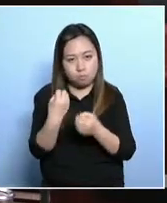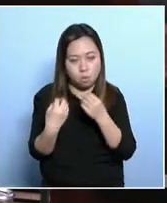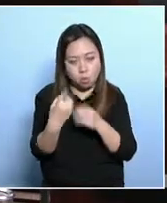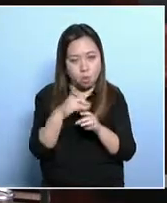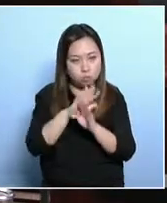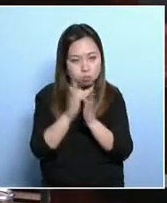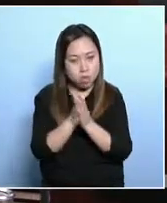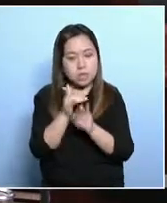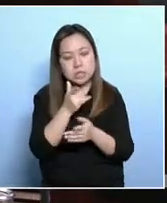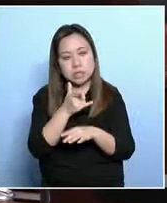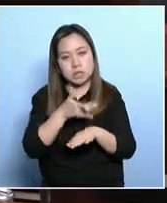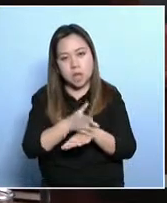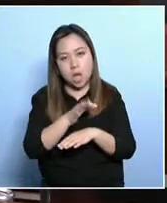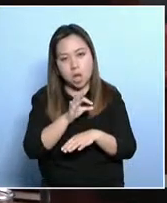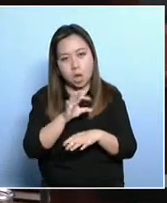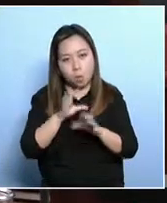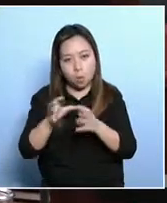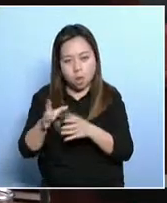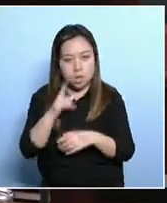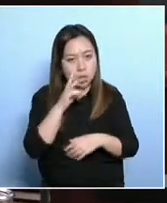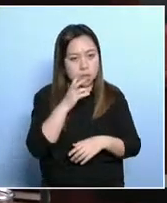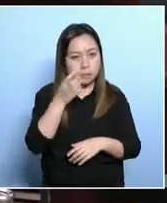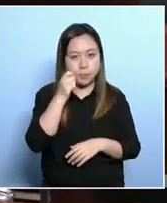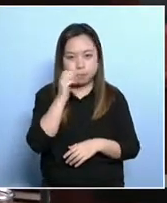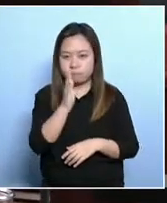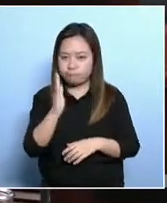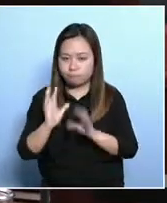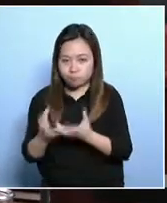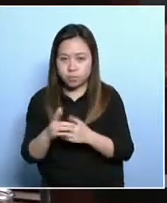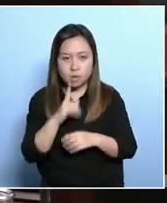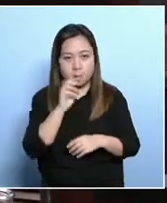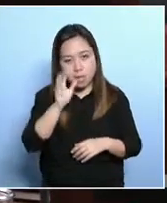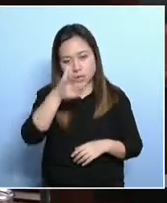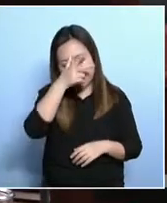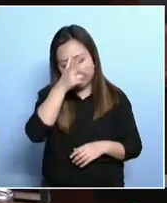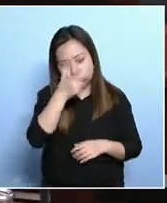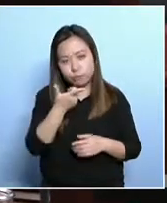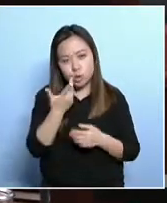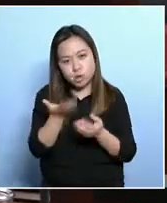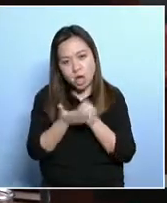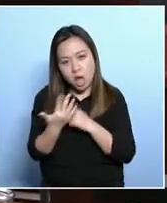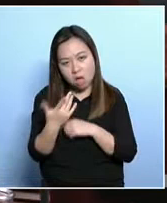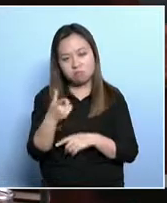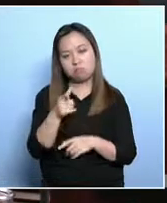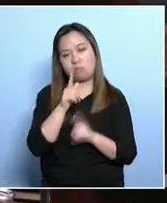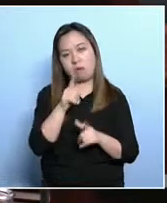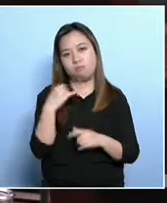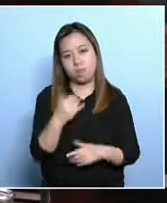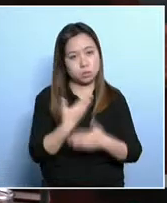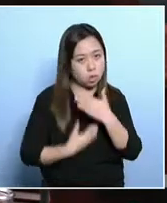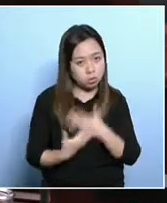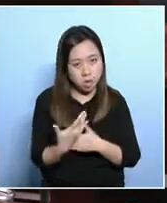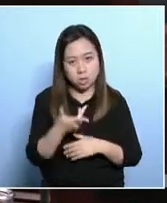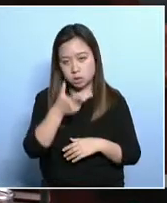eradicating or alleviating poverty. But for the group's mention, I asked the government how many